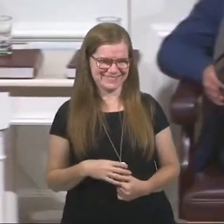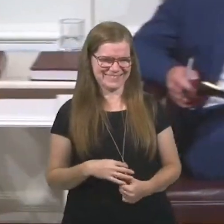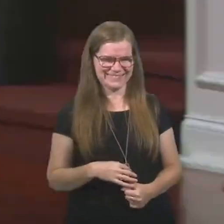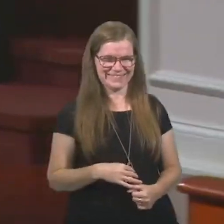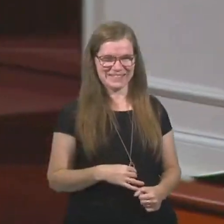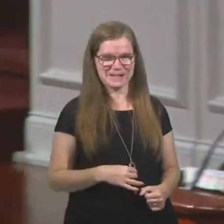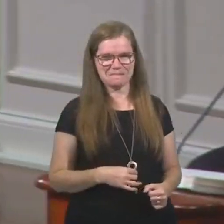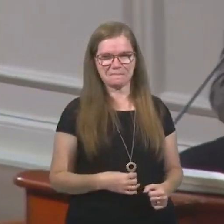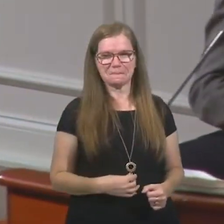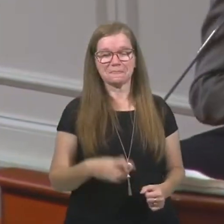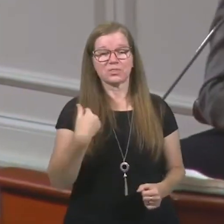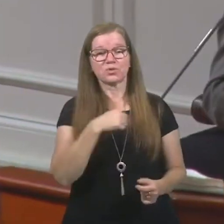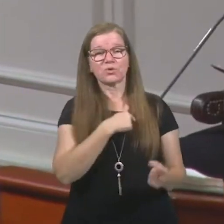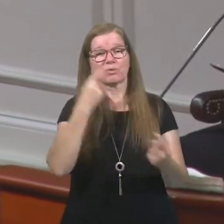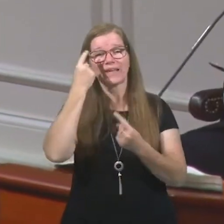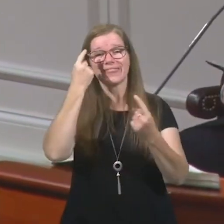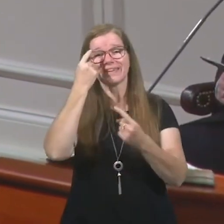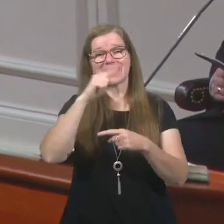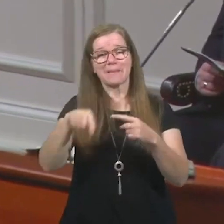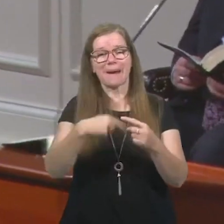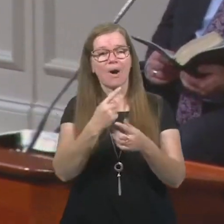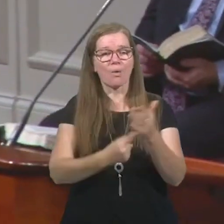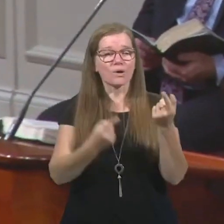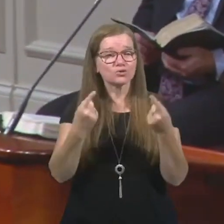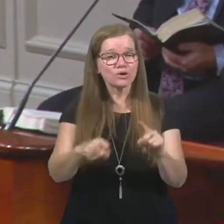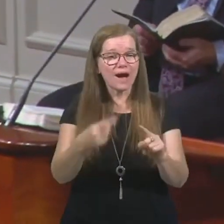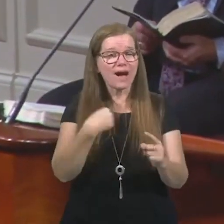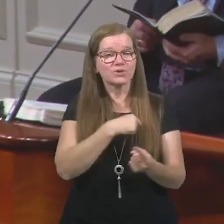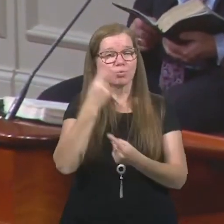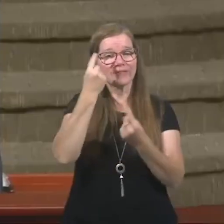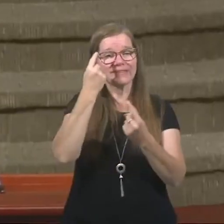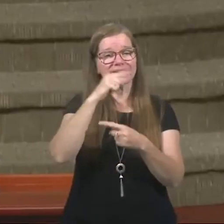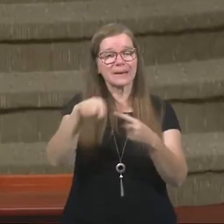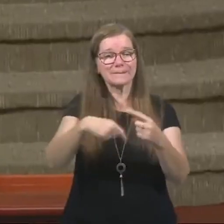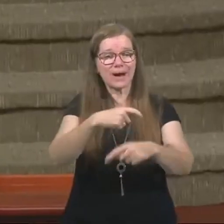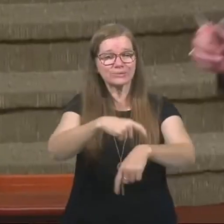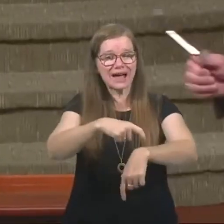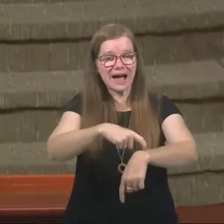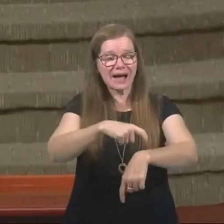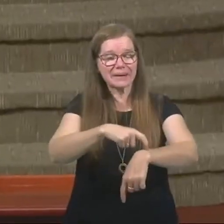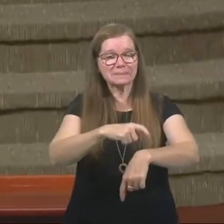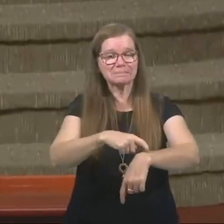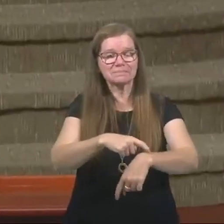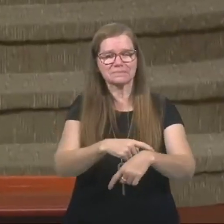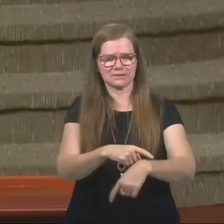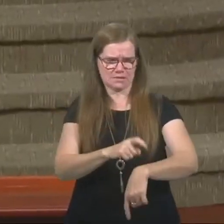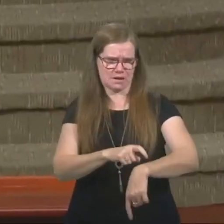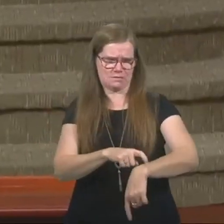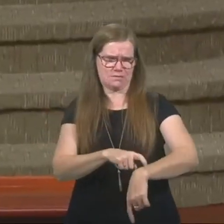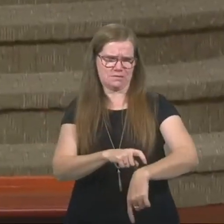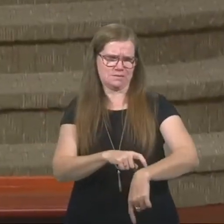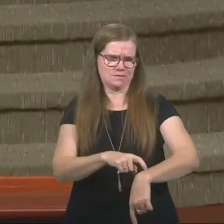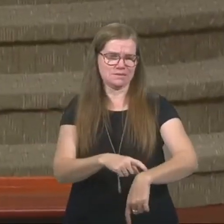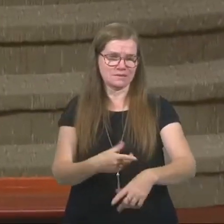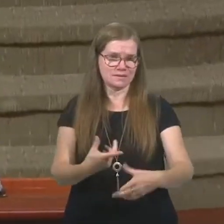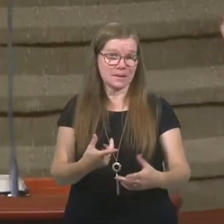Hey, we're thinking about what's going on. We're, we're thinking about time. And we're, we're thinking about, he said, but this guy,